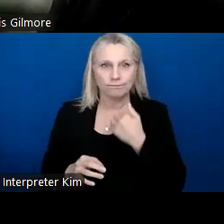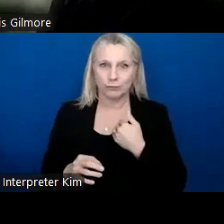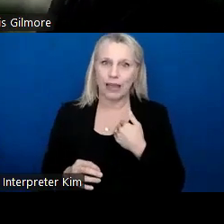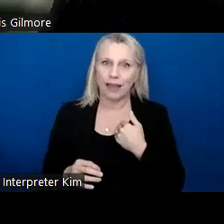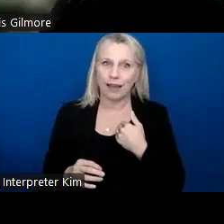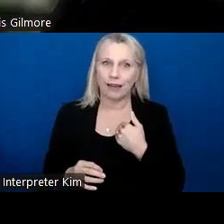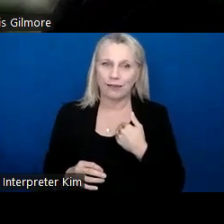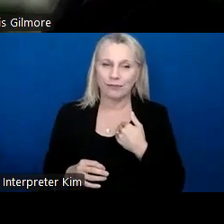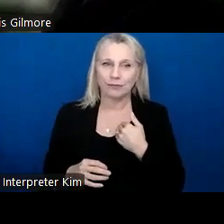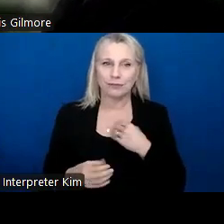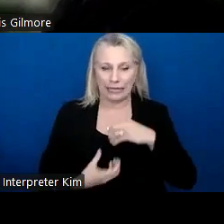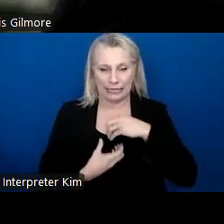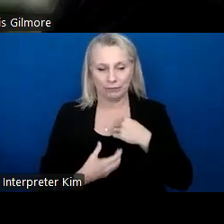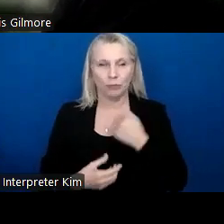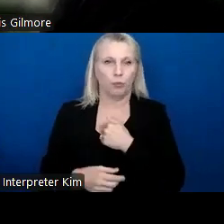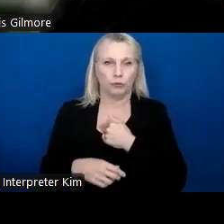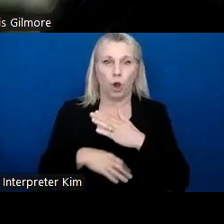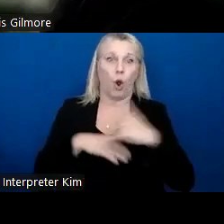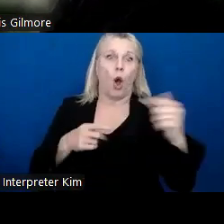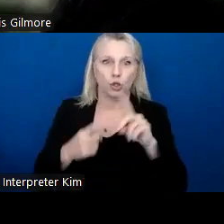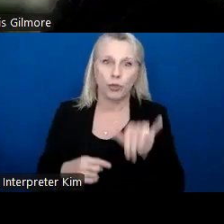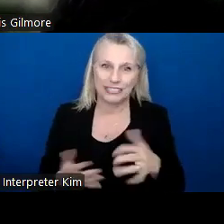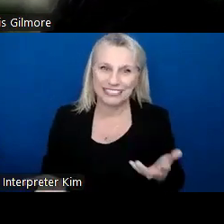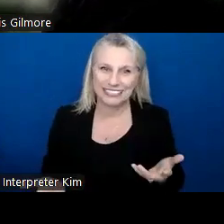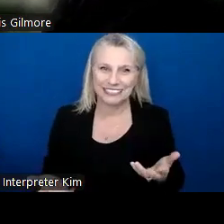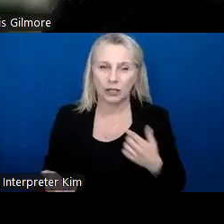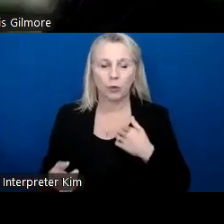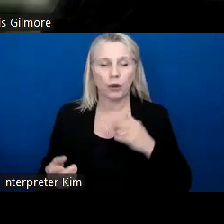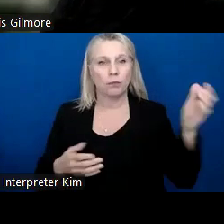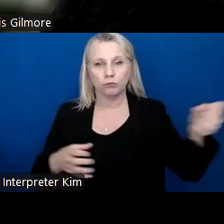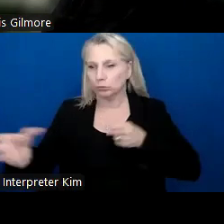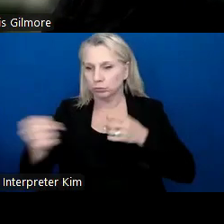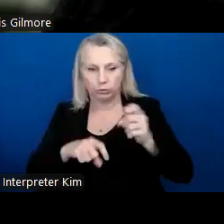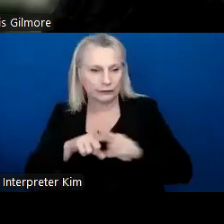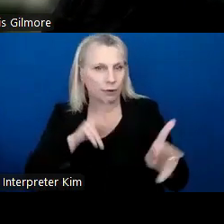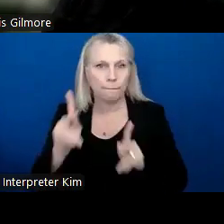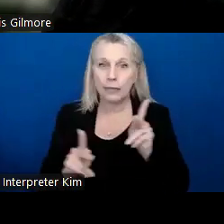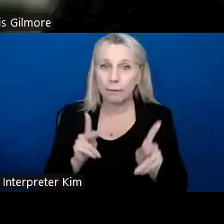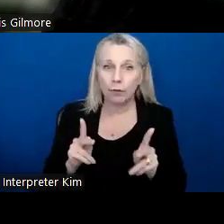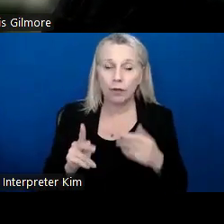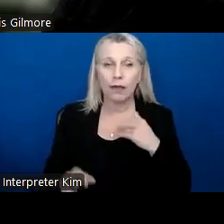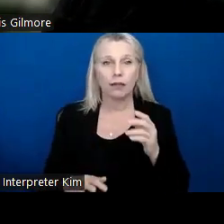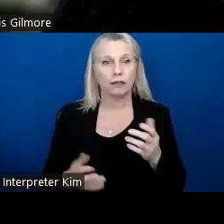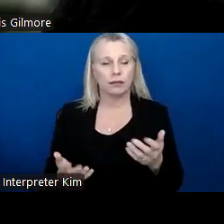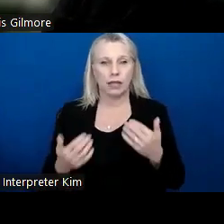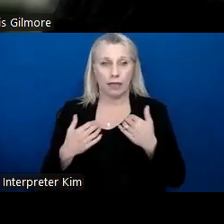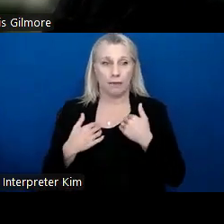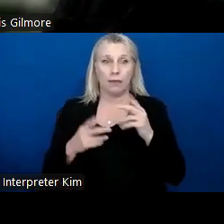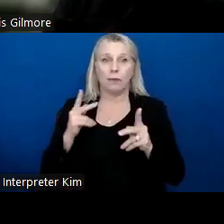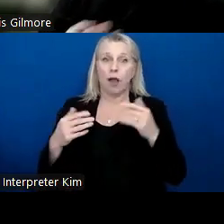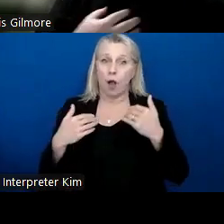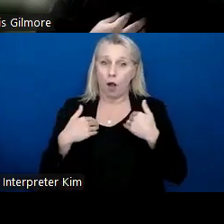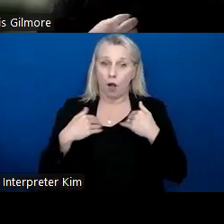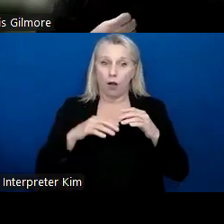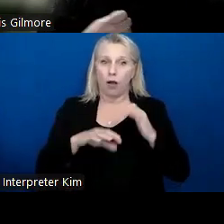calling towards. We bring in all types of people. There are folks who we have had or do have on our team